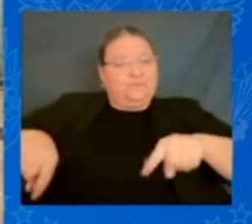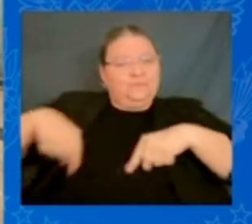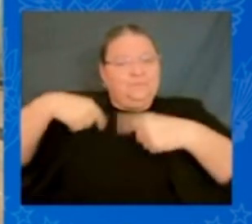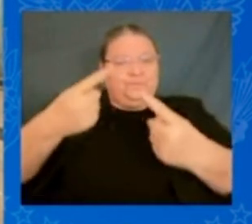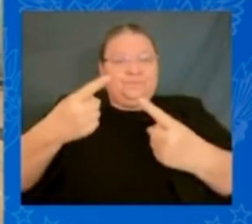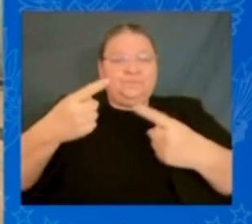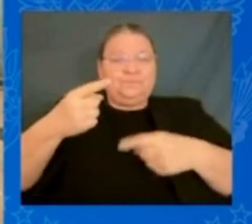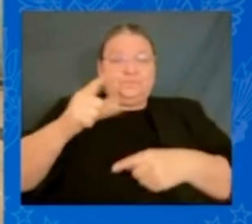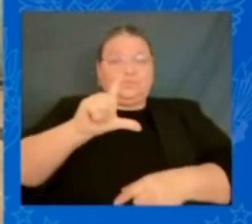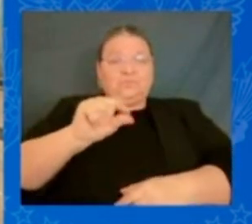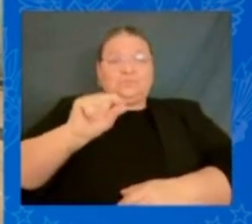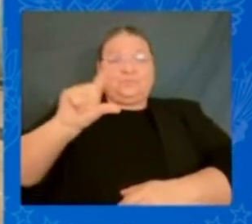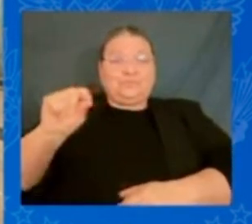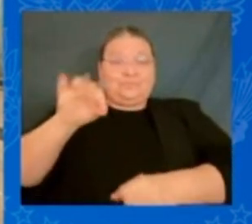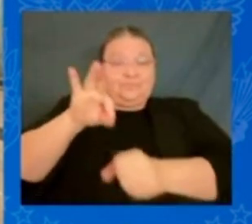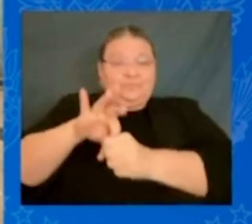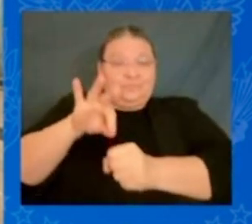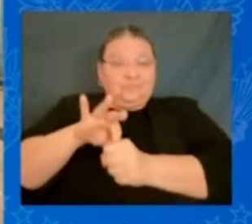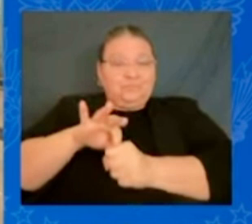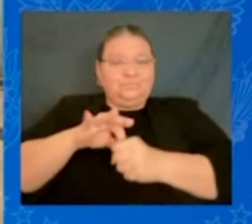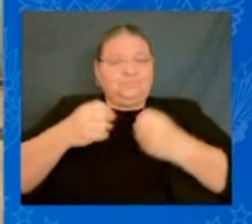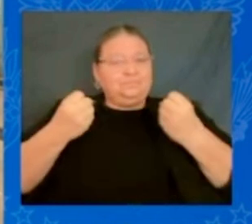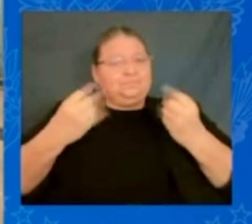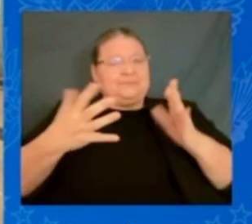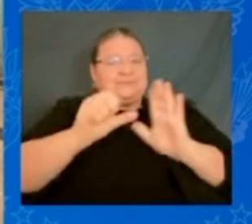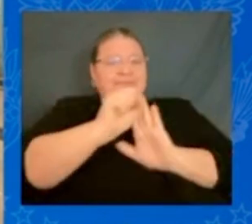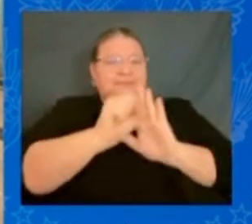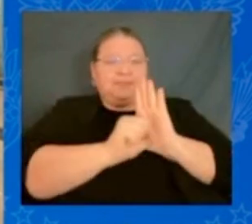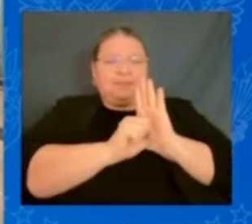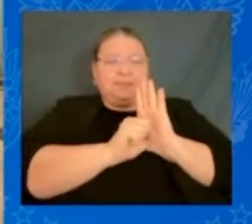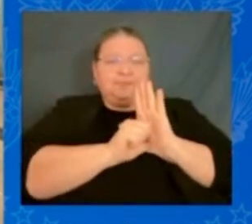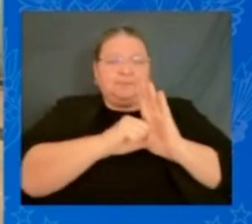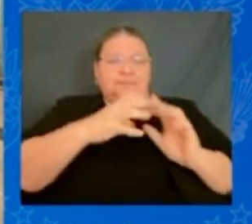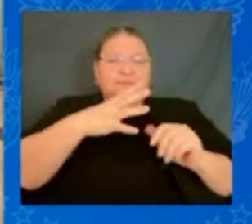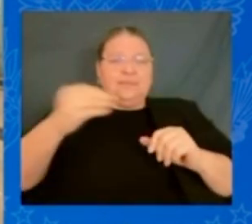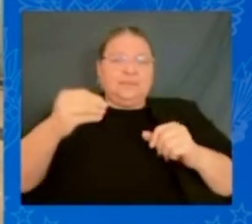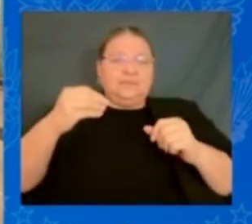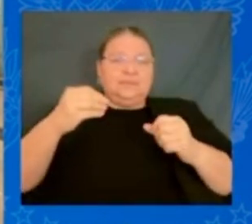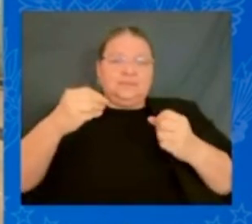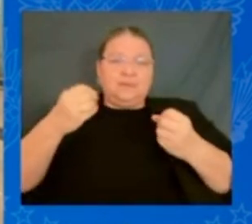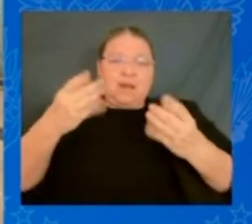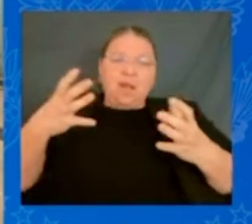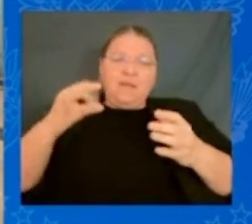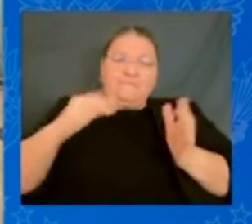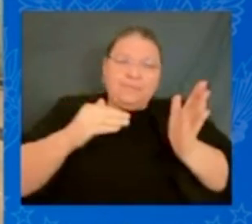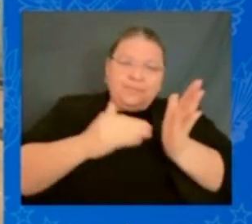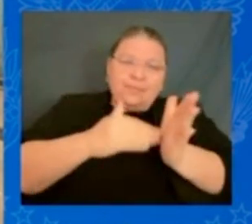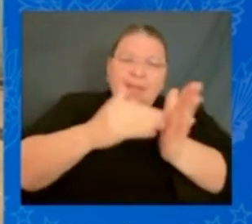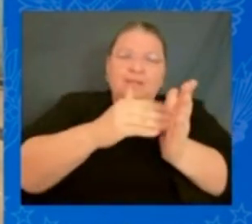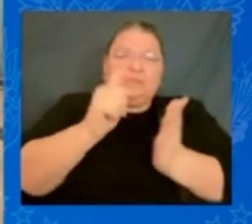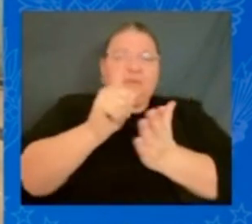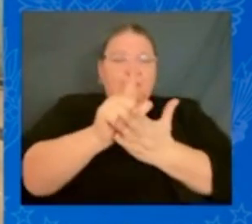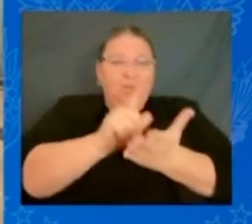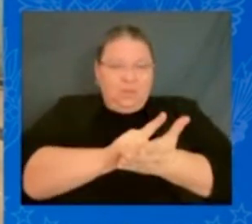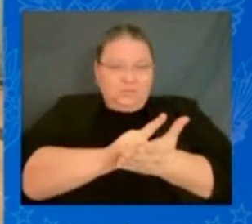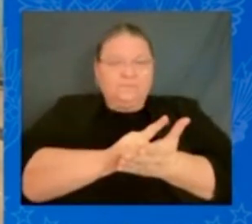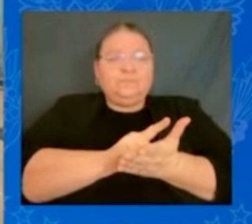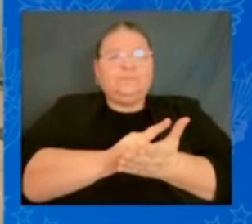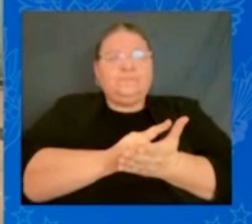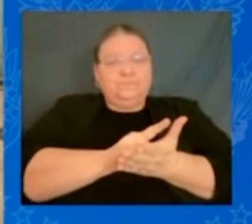a wave of states and dozens and dozens of anti-voting laws fueled by the big lie